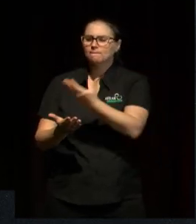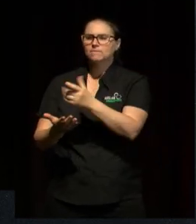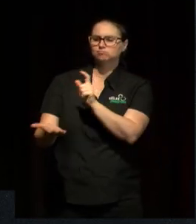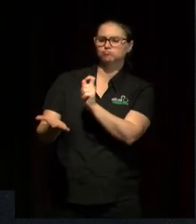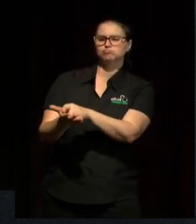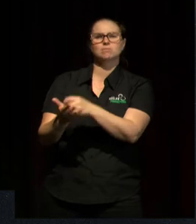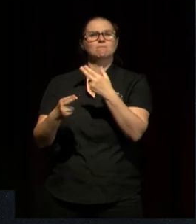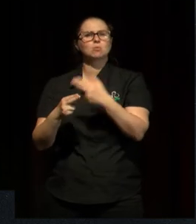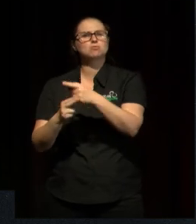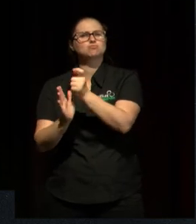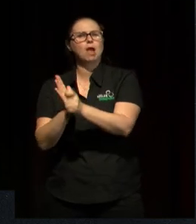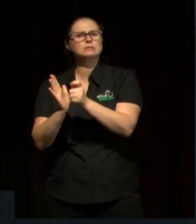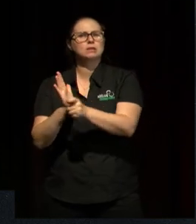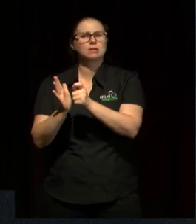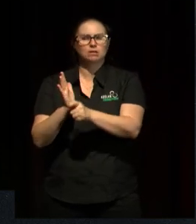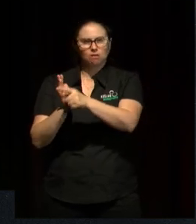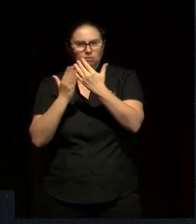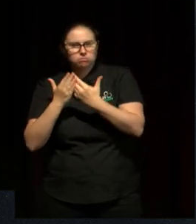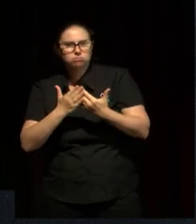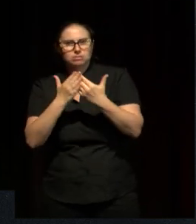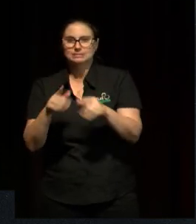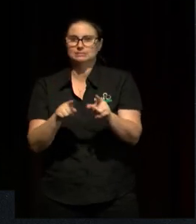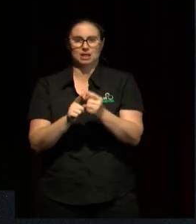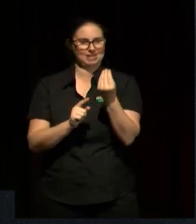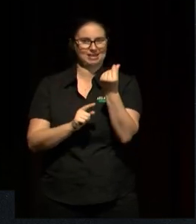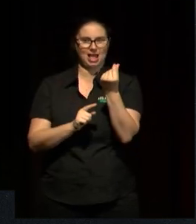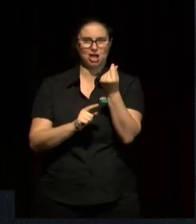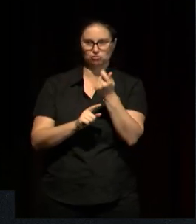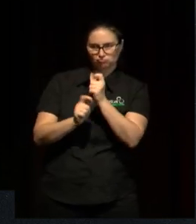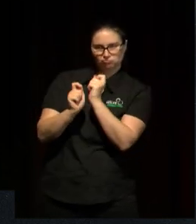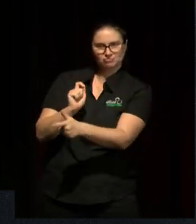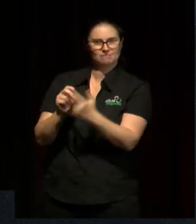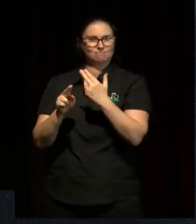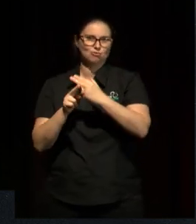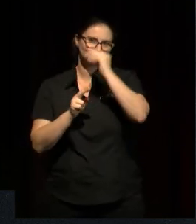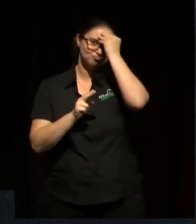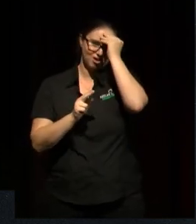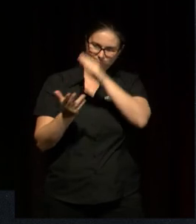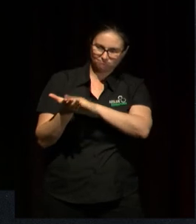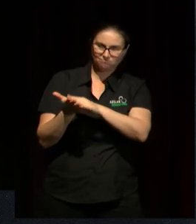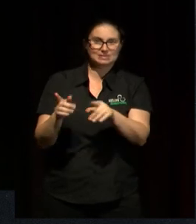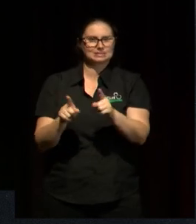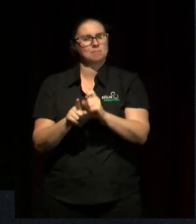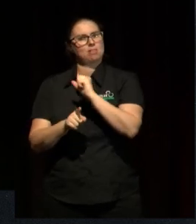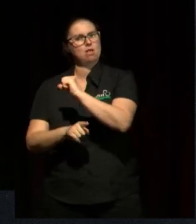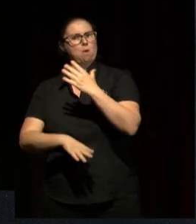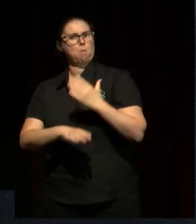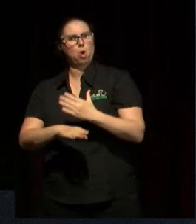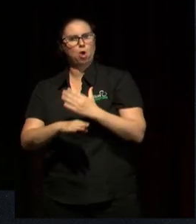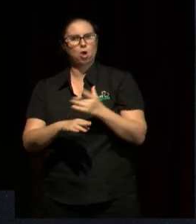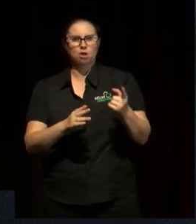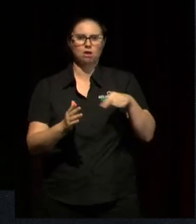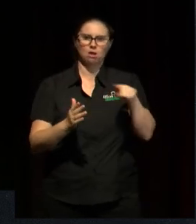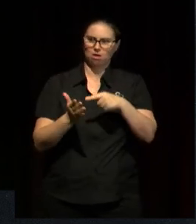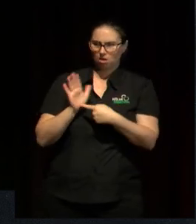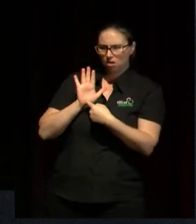prize and the wonderful status and recognition of the merit of the work, is a publishing opportunity